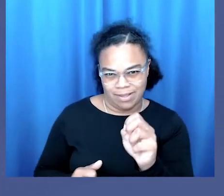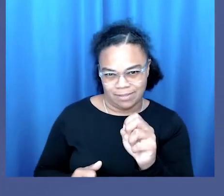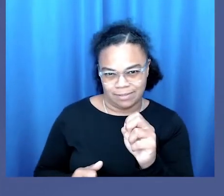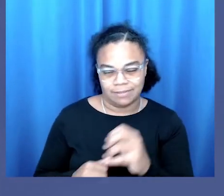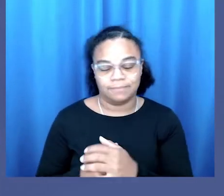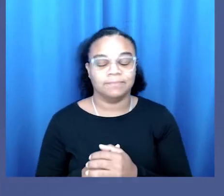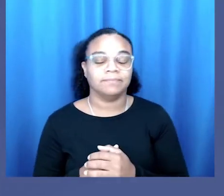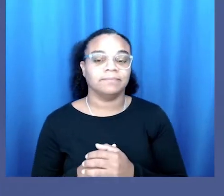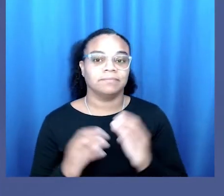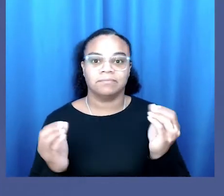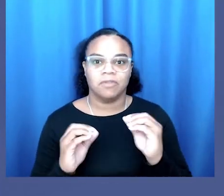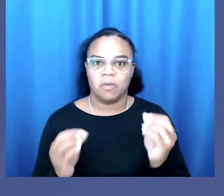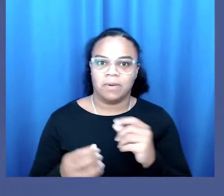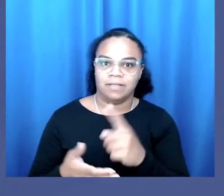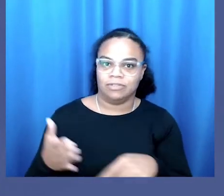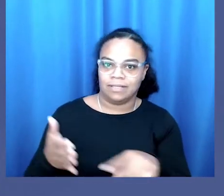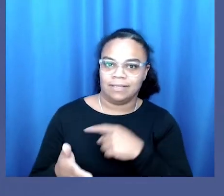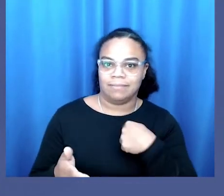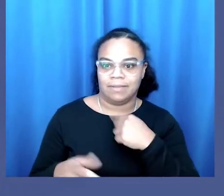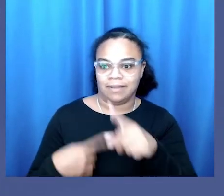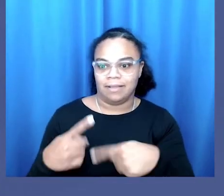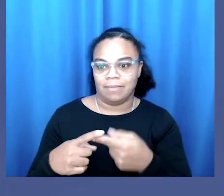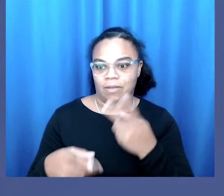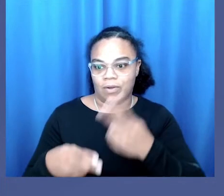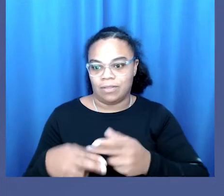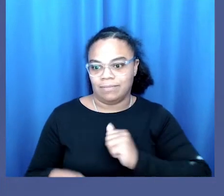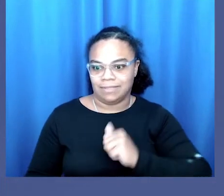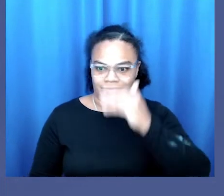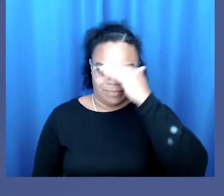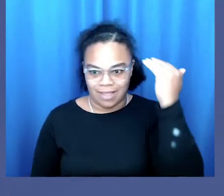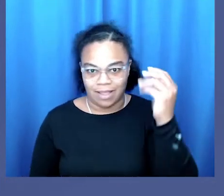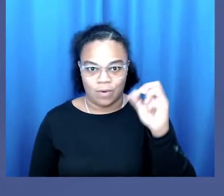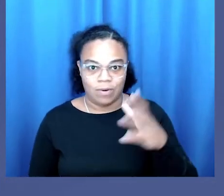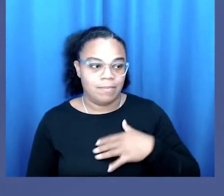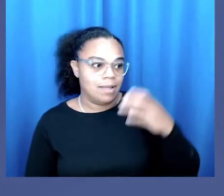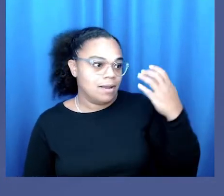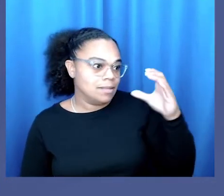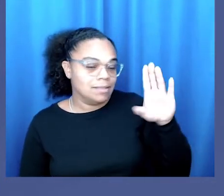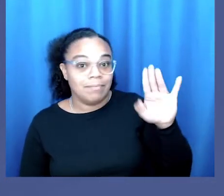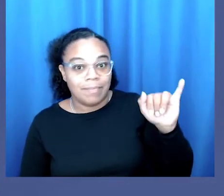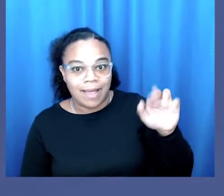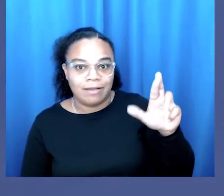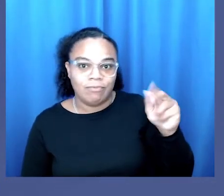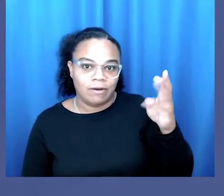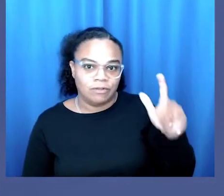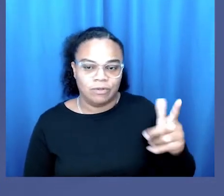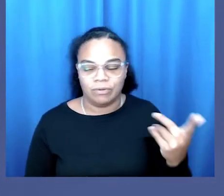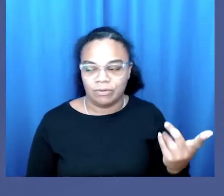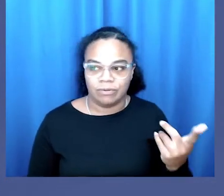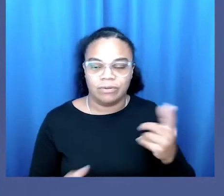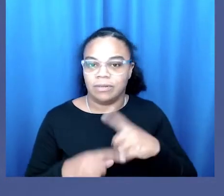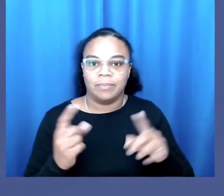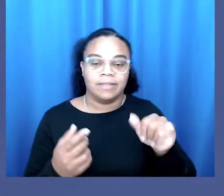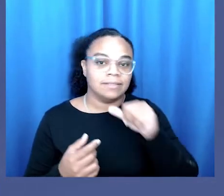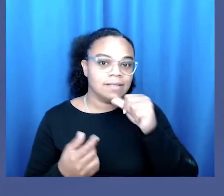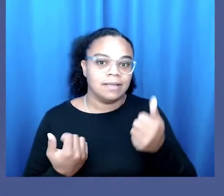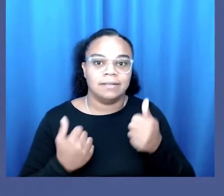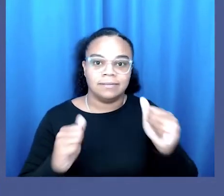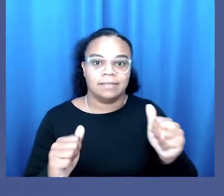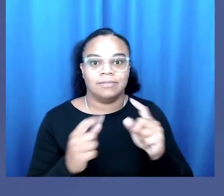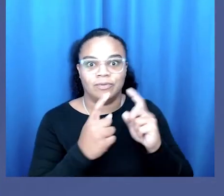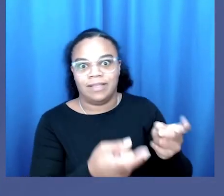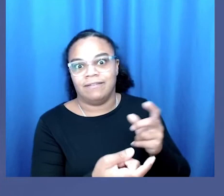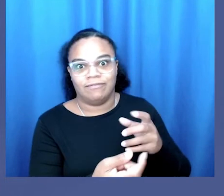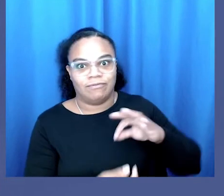is concerned. Thus, no one is chastising me about calling myself black or my cousins biracial. This is not, however, an